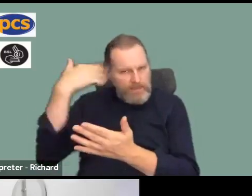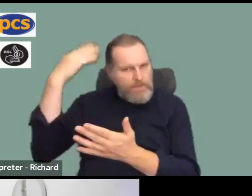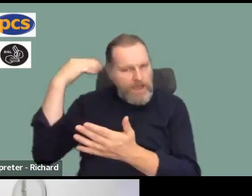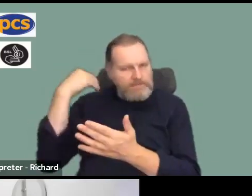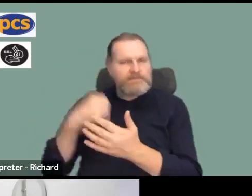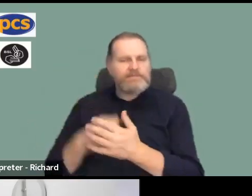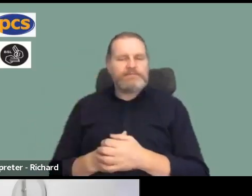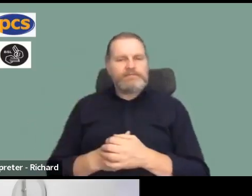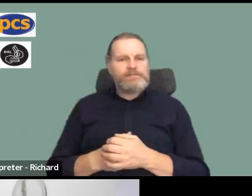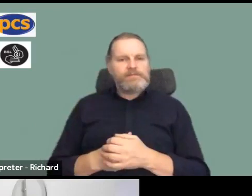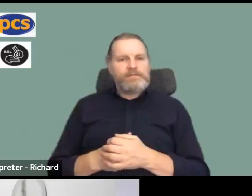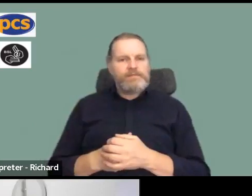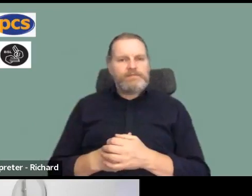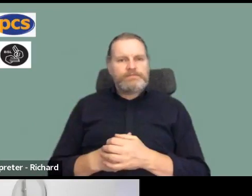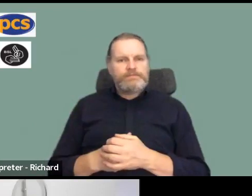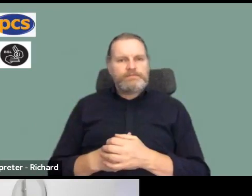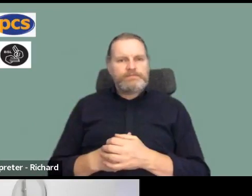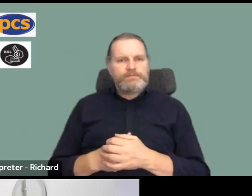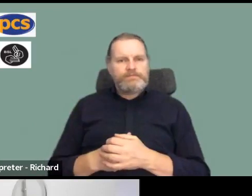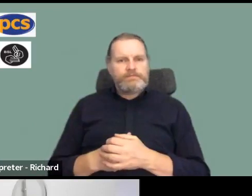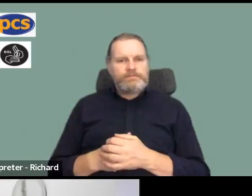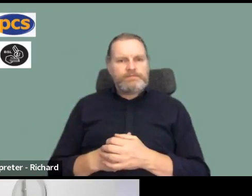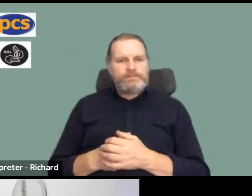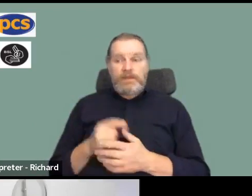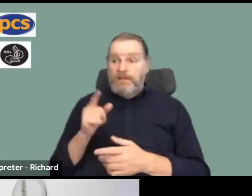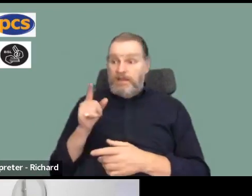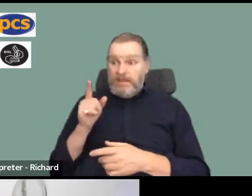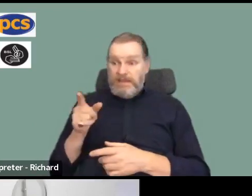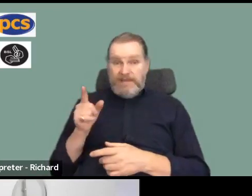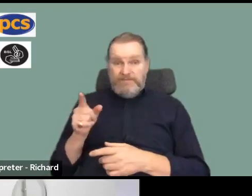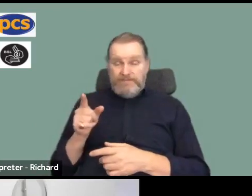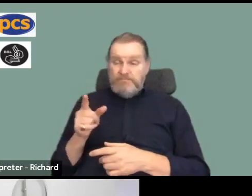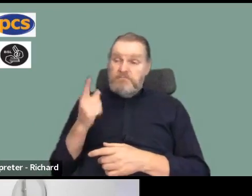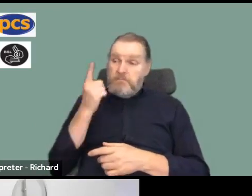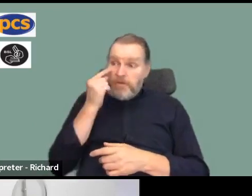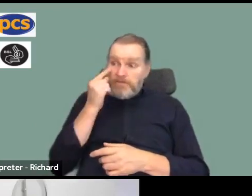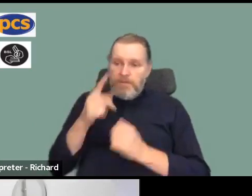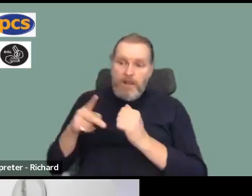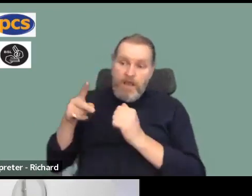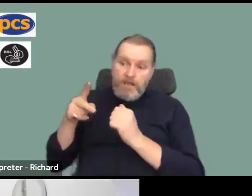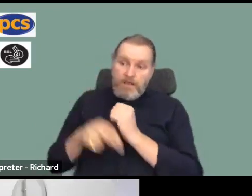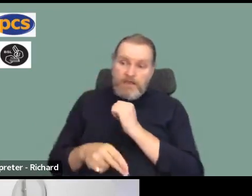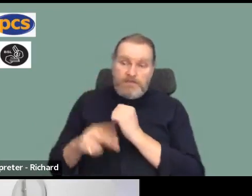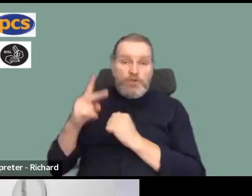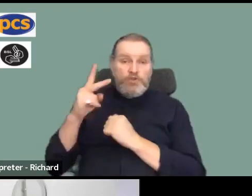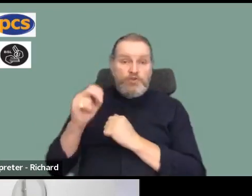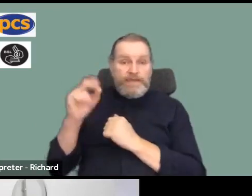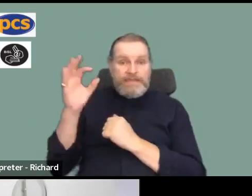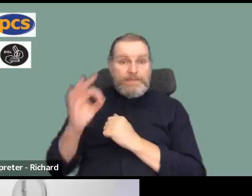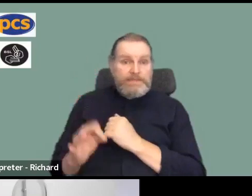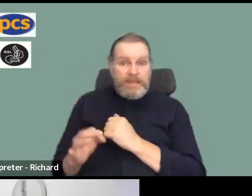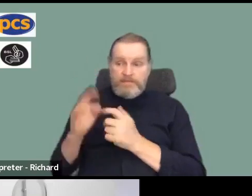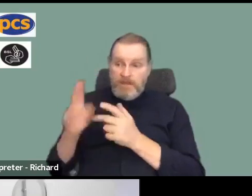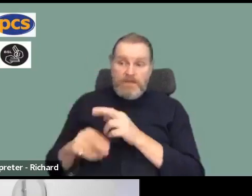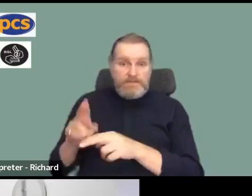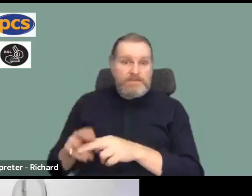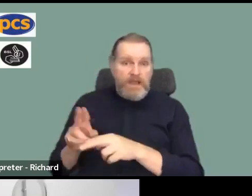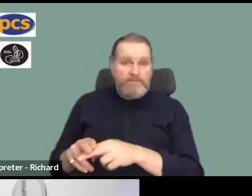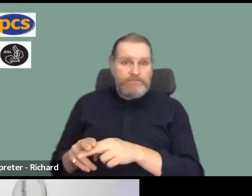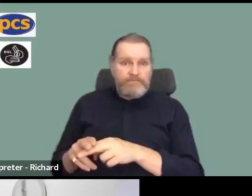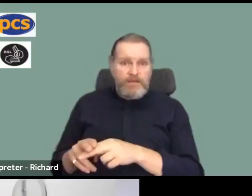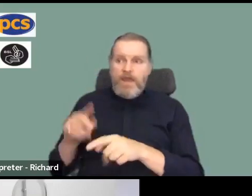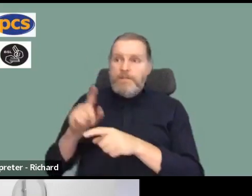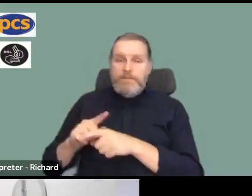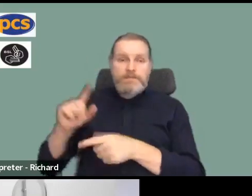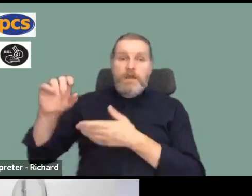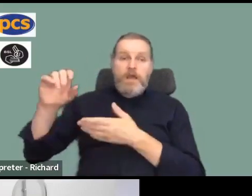consequence of losing 20% of your workforce and potentially on reduced redundancy pay doesn't bear thinking about. We